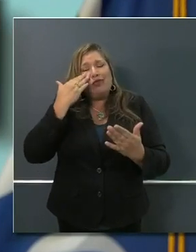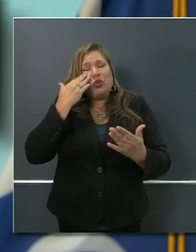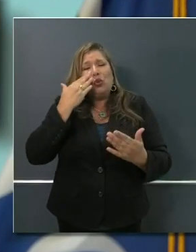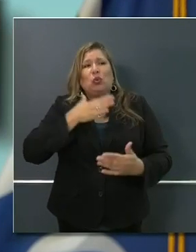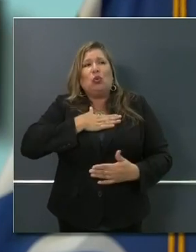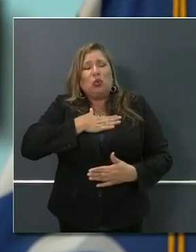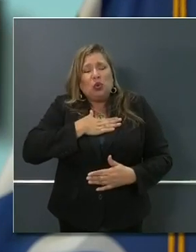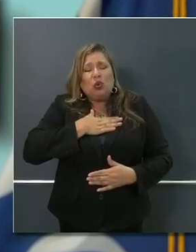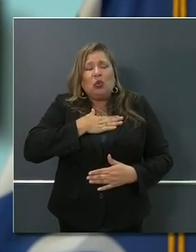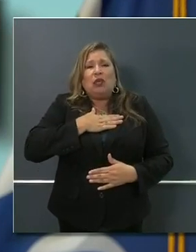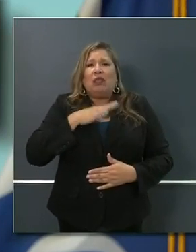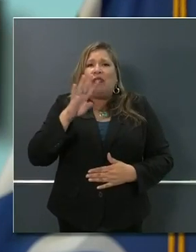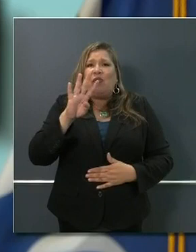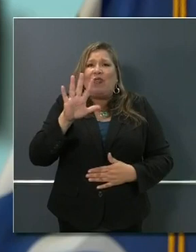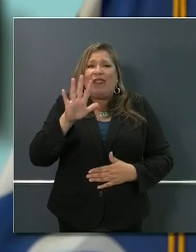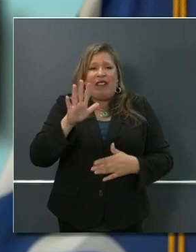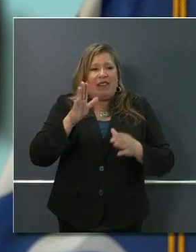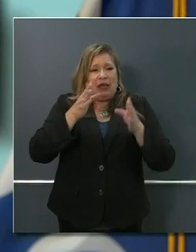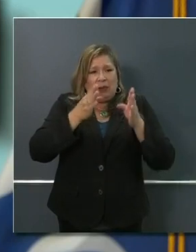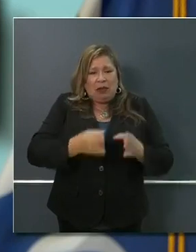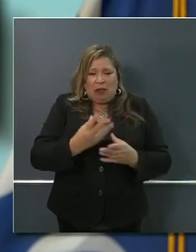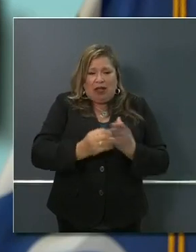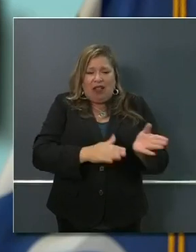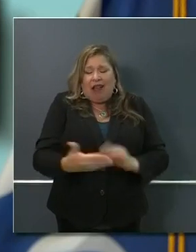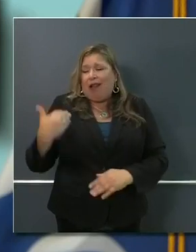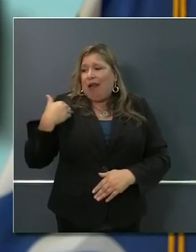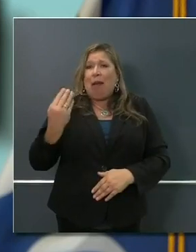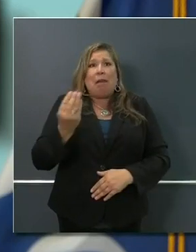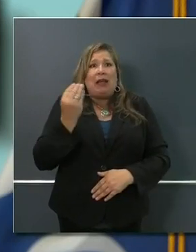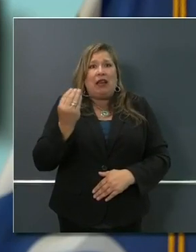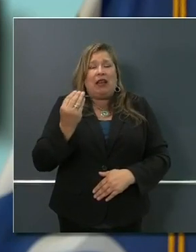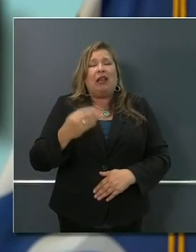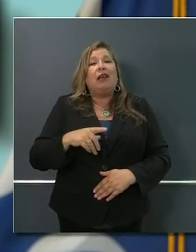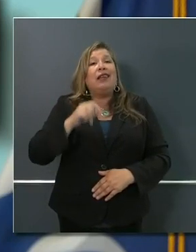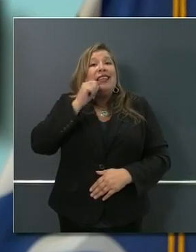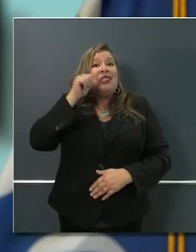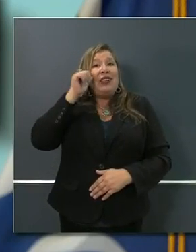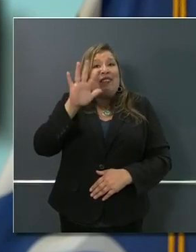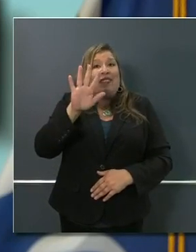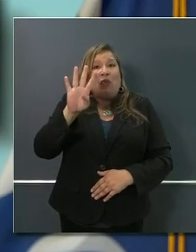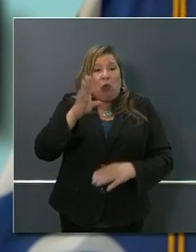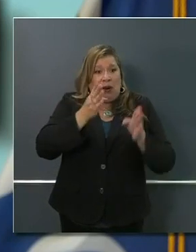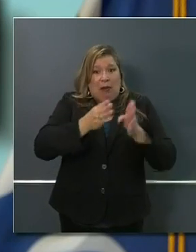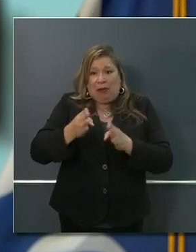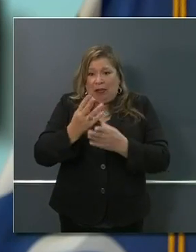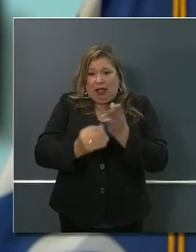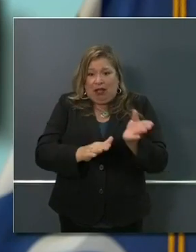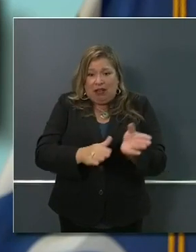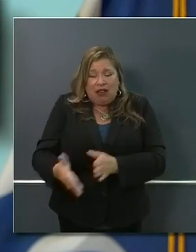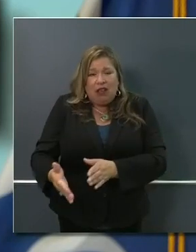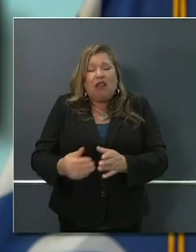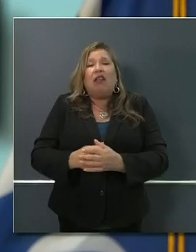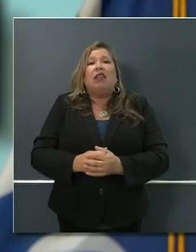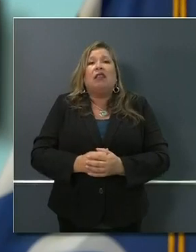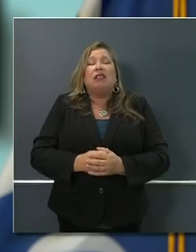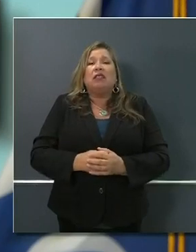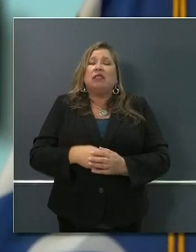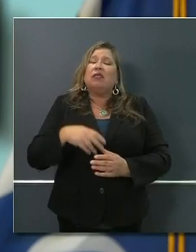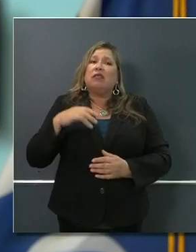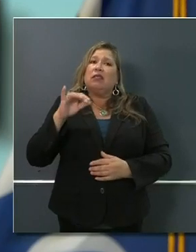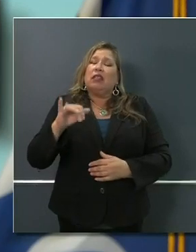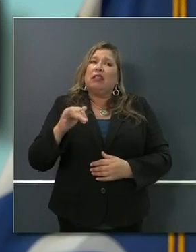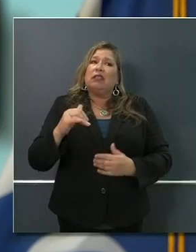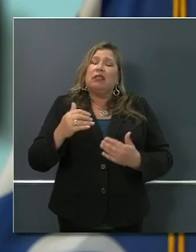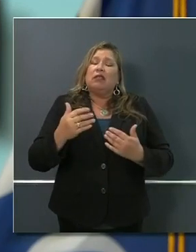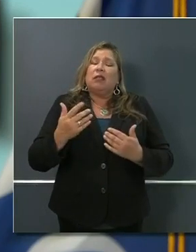lives on Monday, 54 lives yesterday, about half of the daily number of